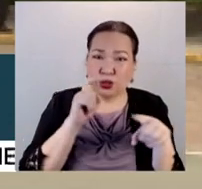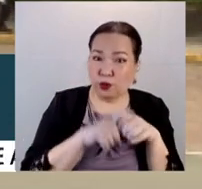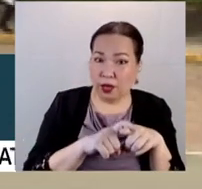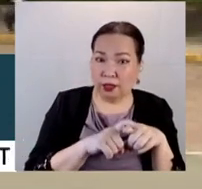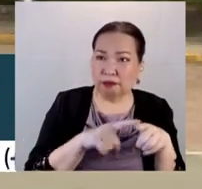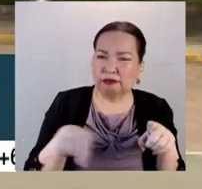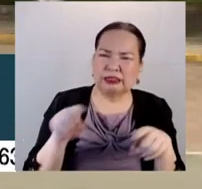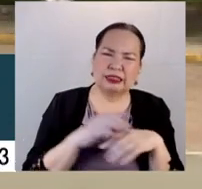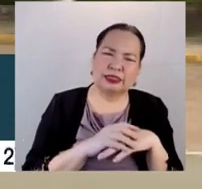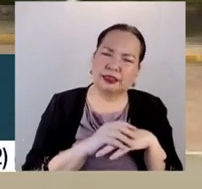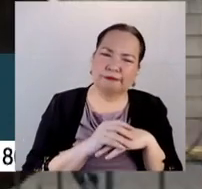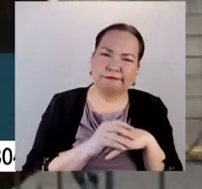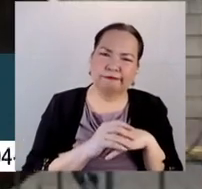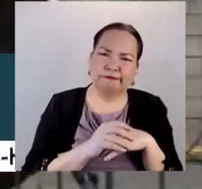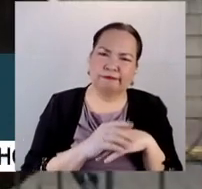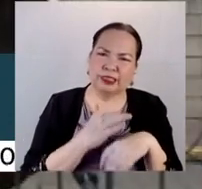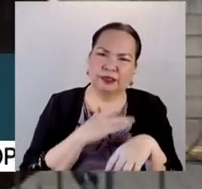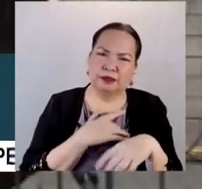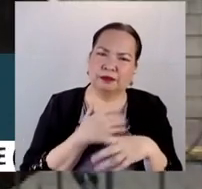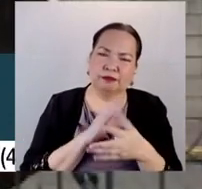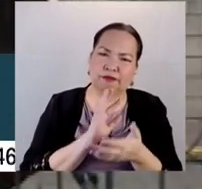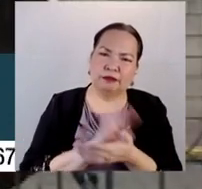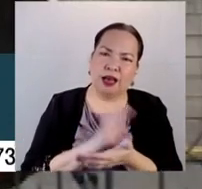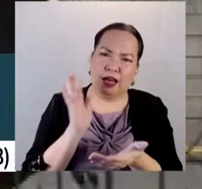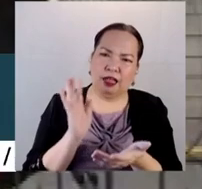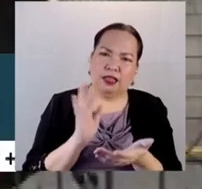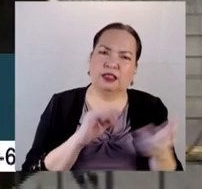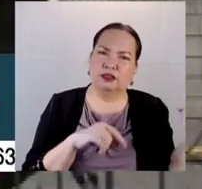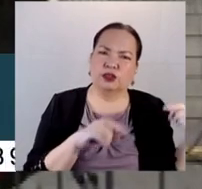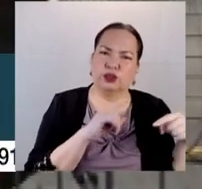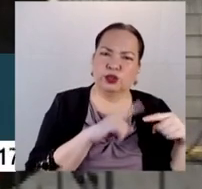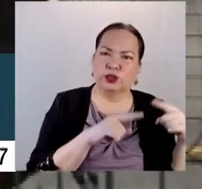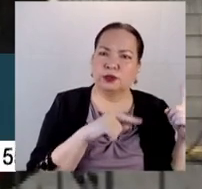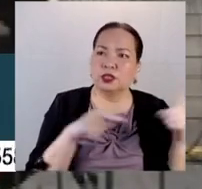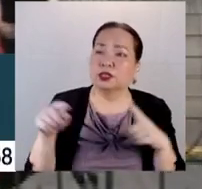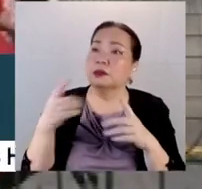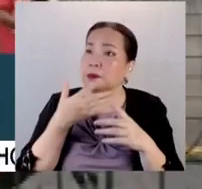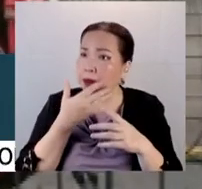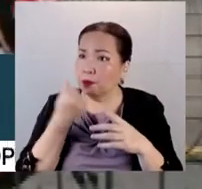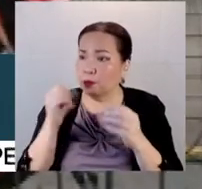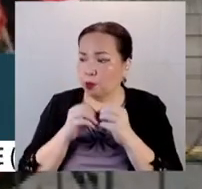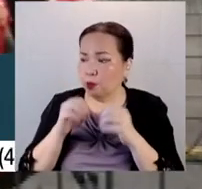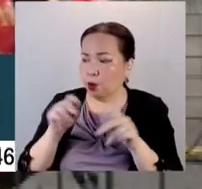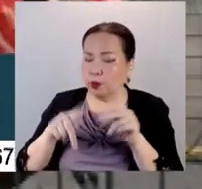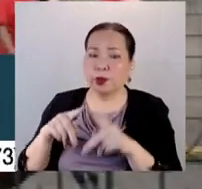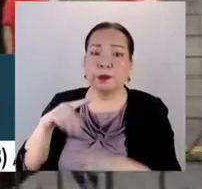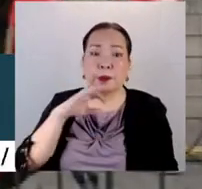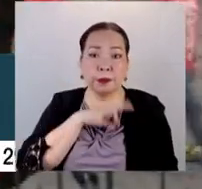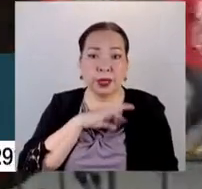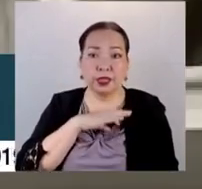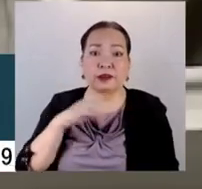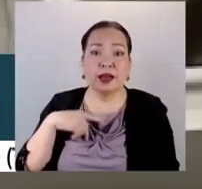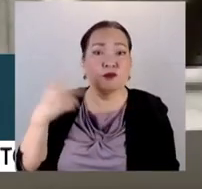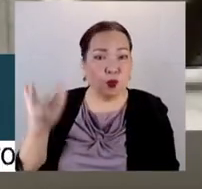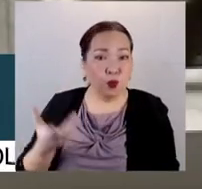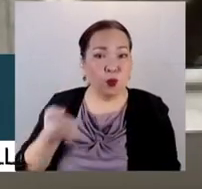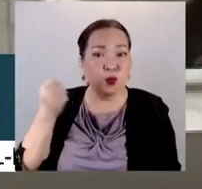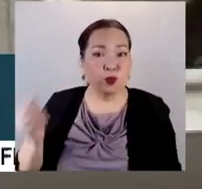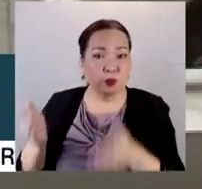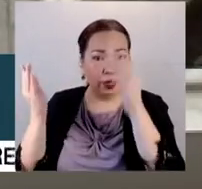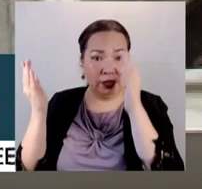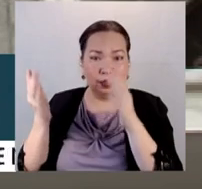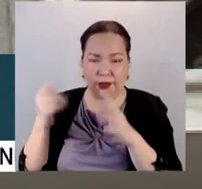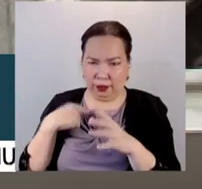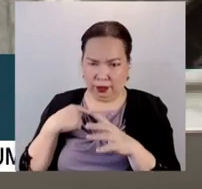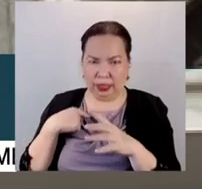property, it would cater indeed to the benefit of the public that the Comelec will live with its own building rather than spending